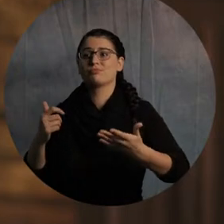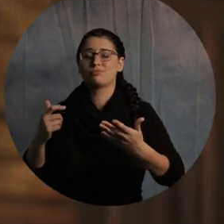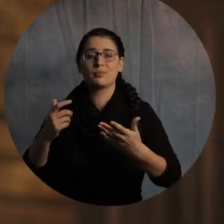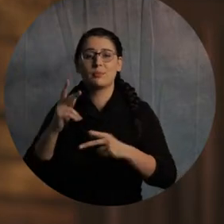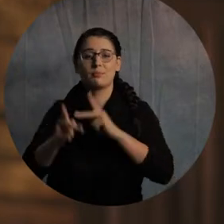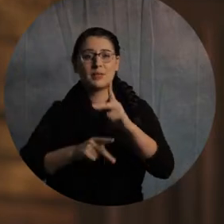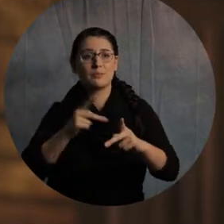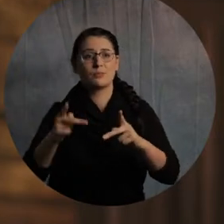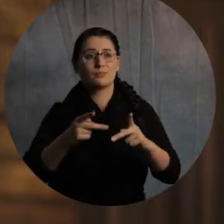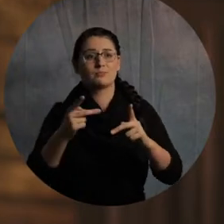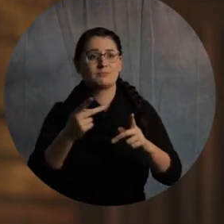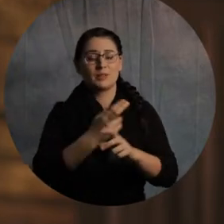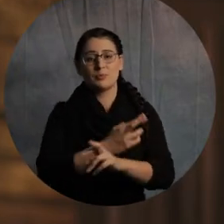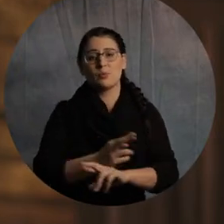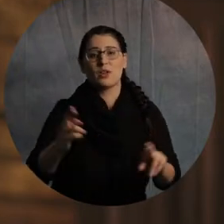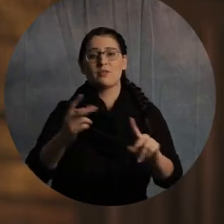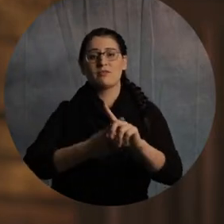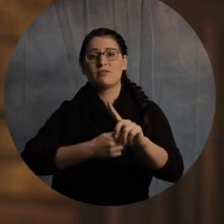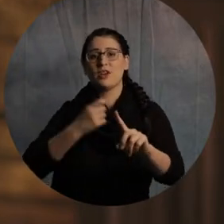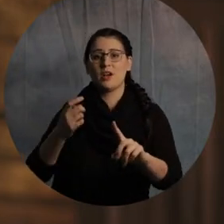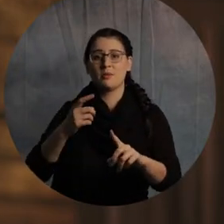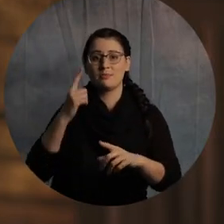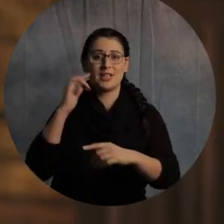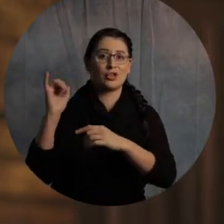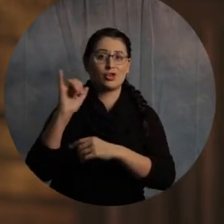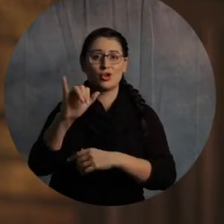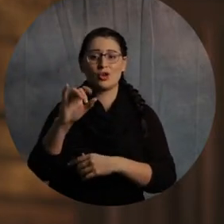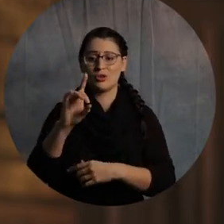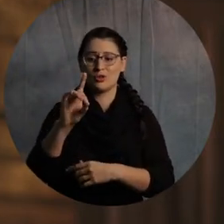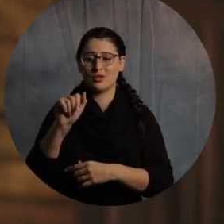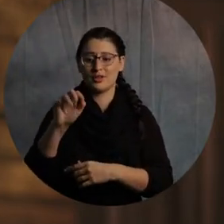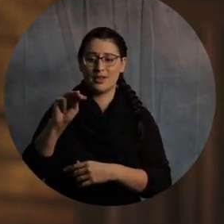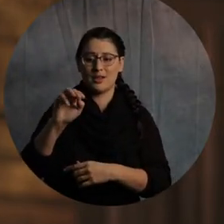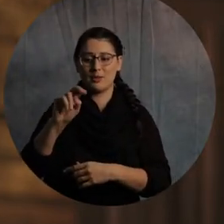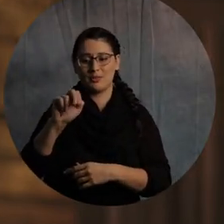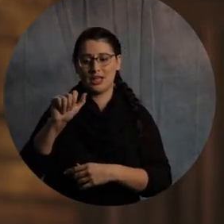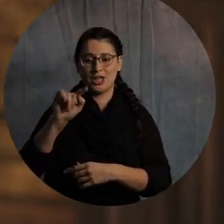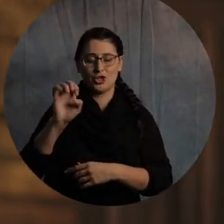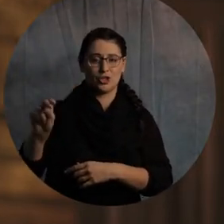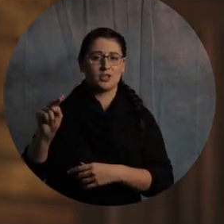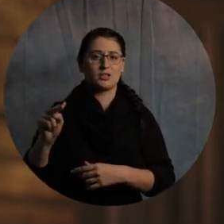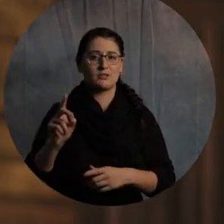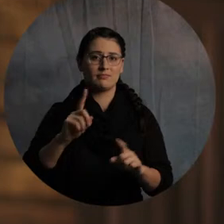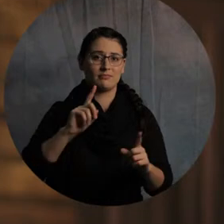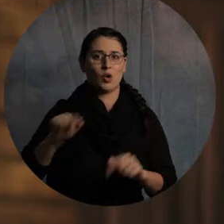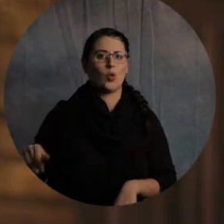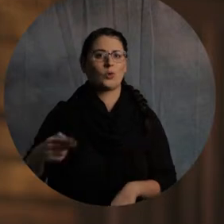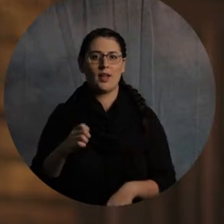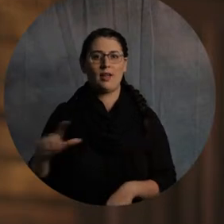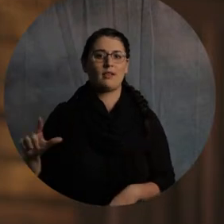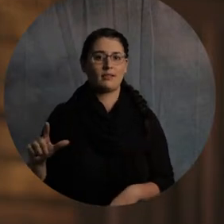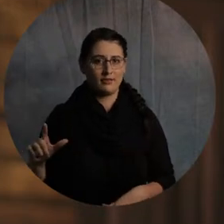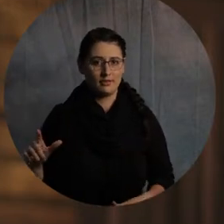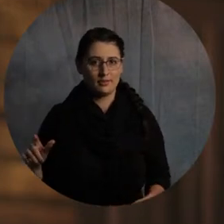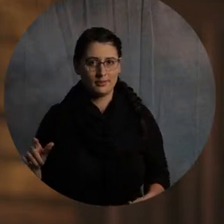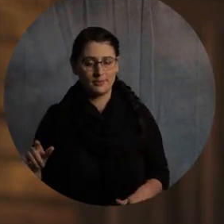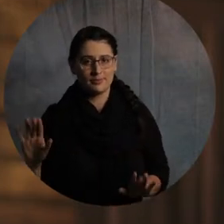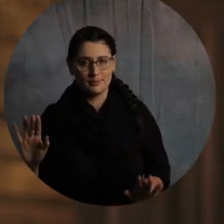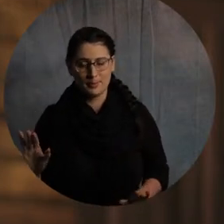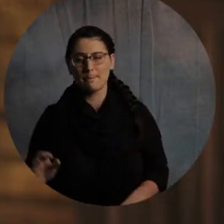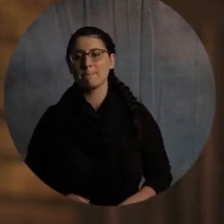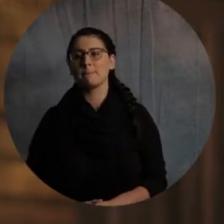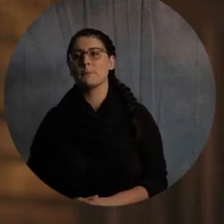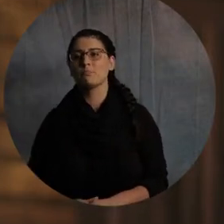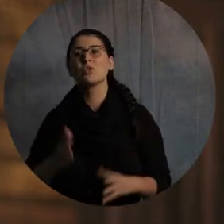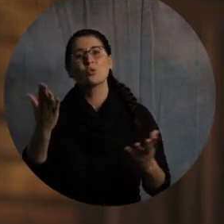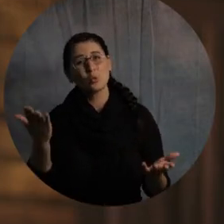That hurt. All right. Rescuing people from eternal damnation. Okay, so you think your light is an important job? How about your neighbor's